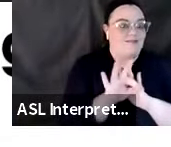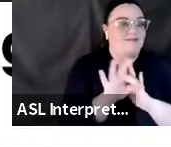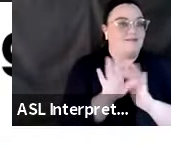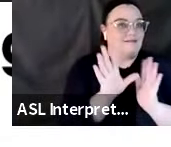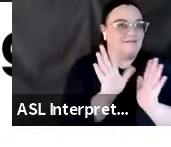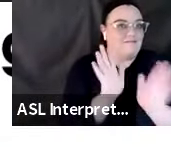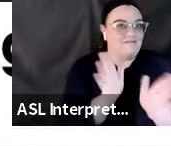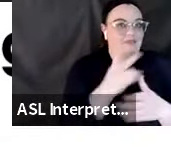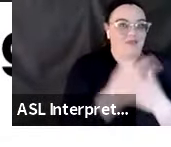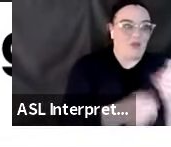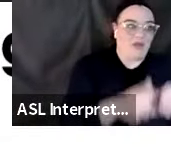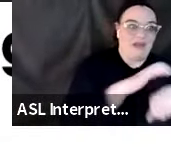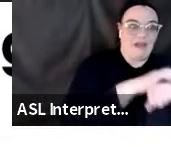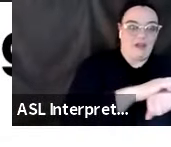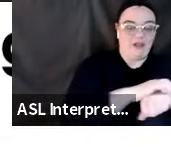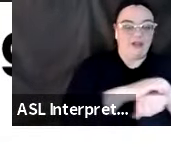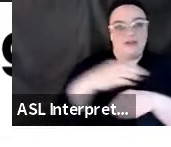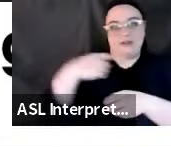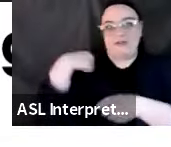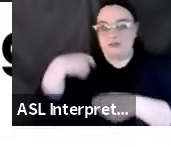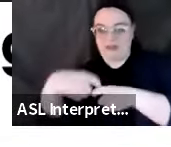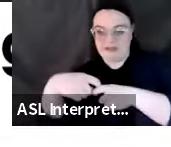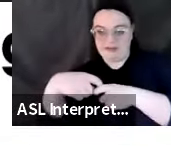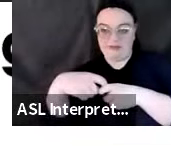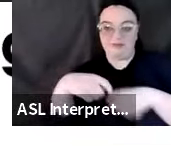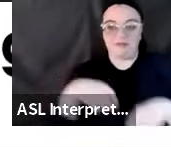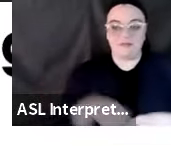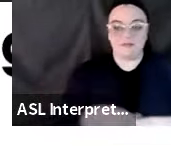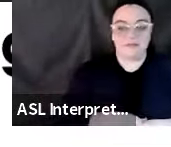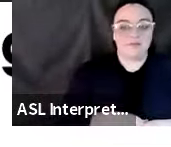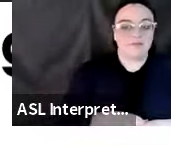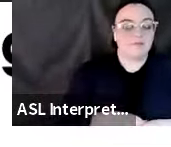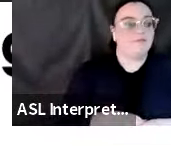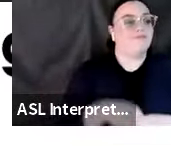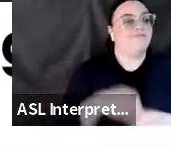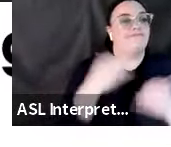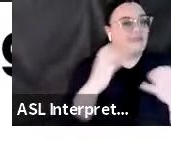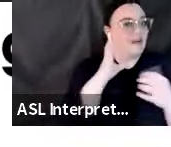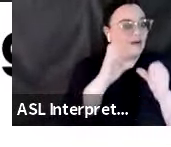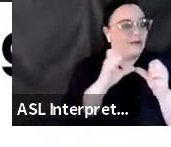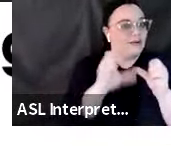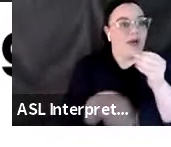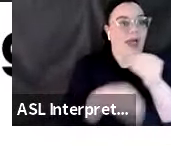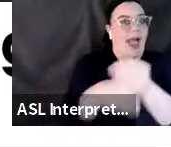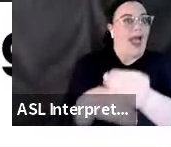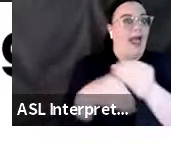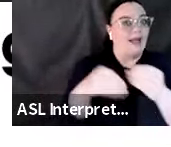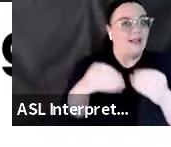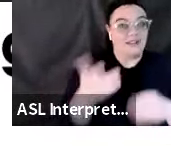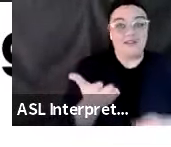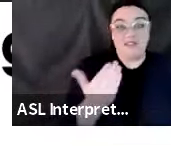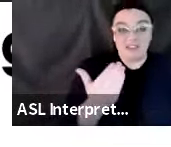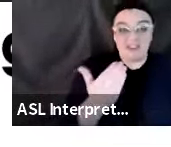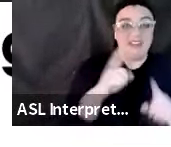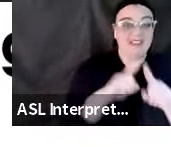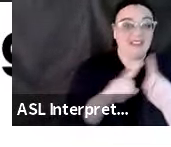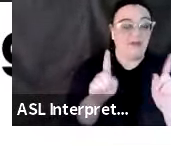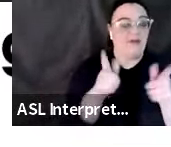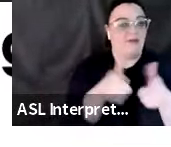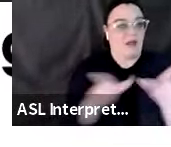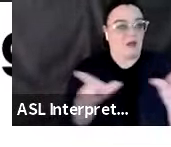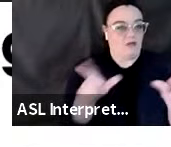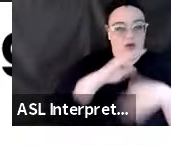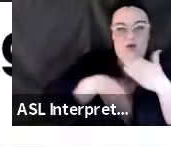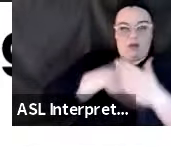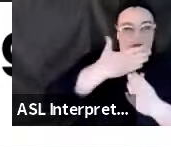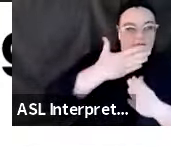and adding to the website materials in 15 languages, the top languages spoken in California.